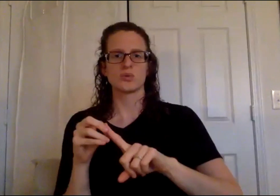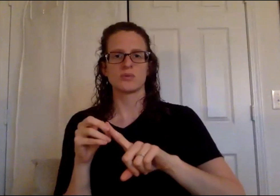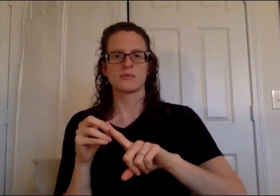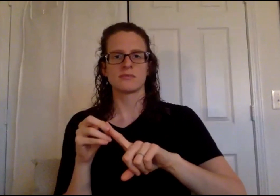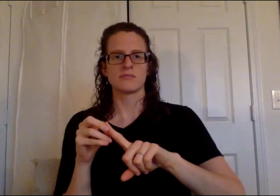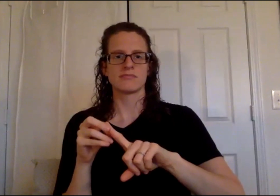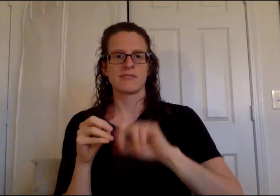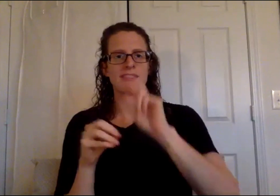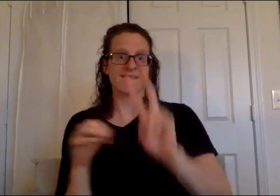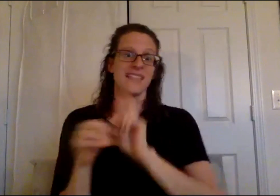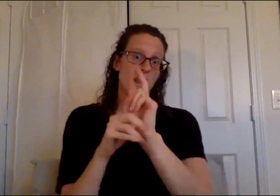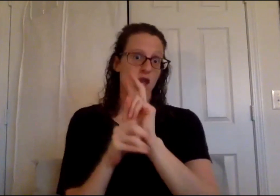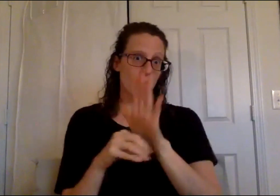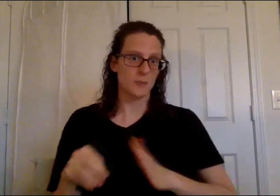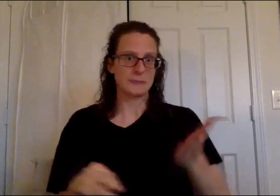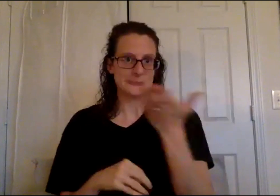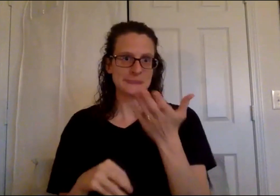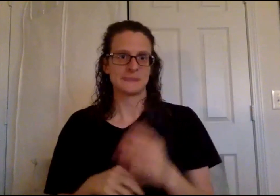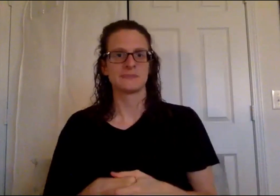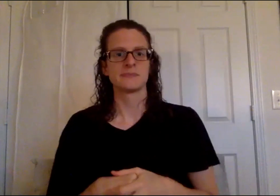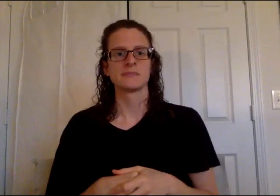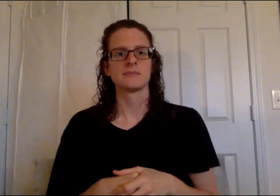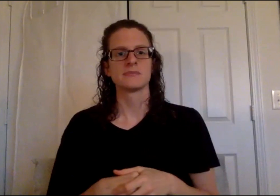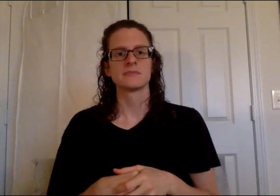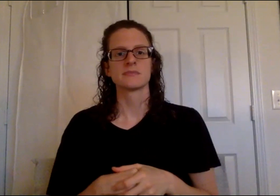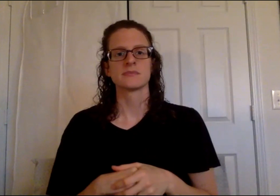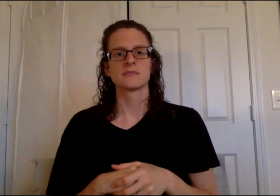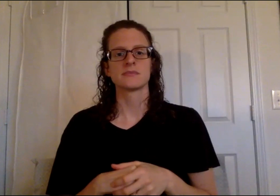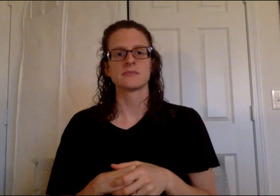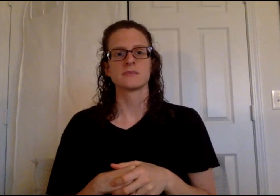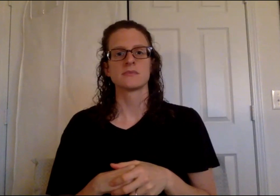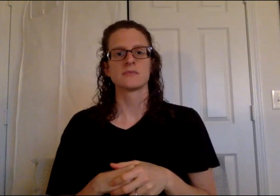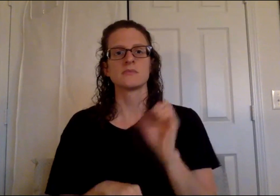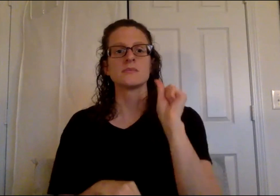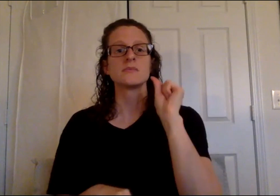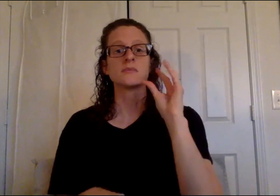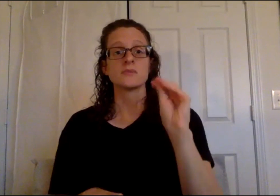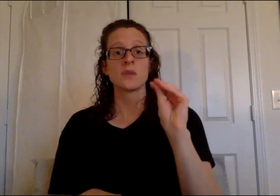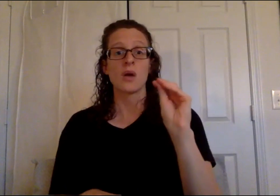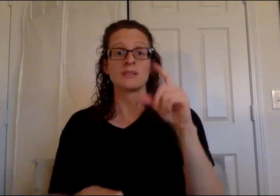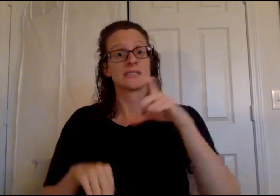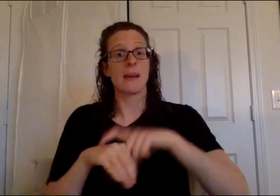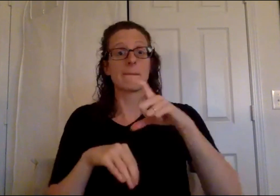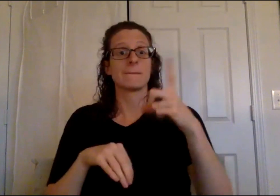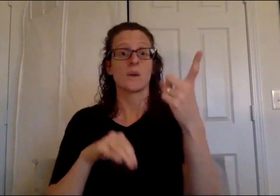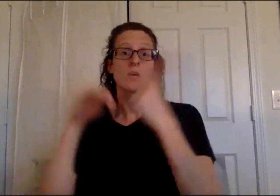videos here and um so this is our question time